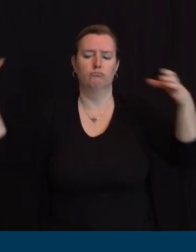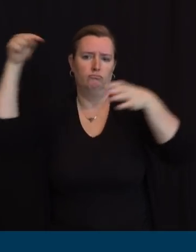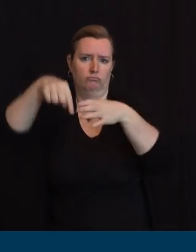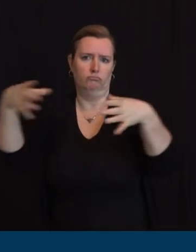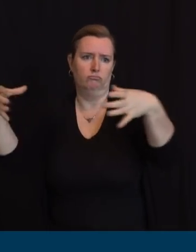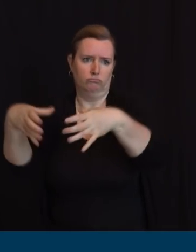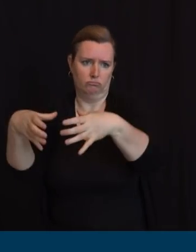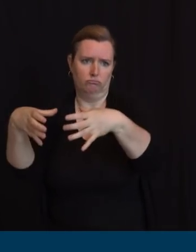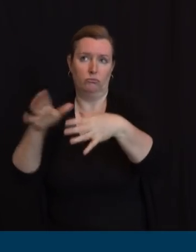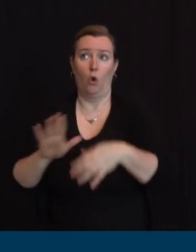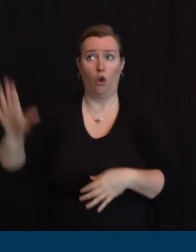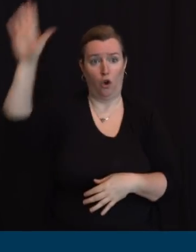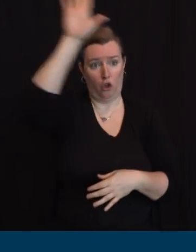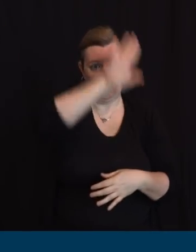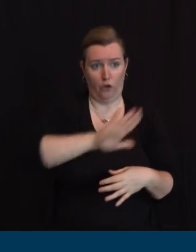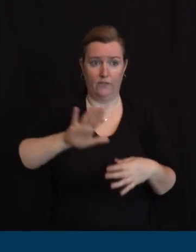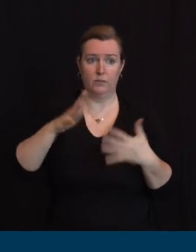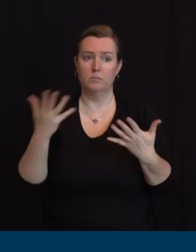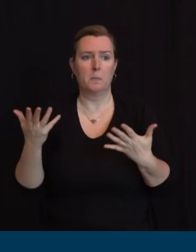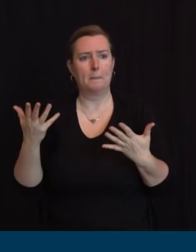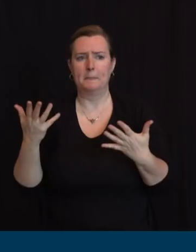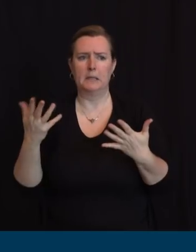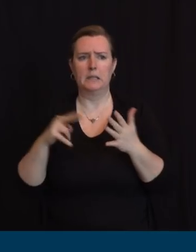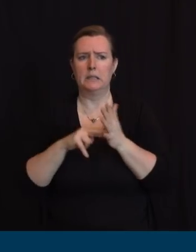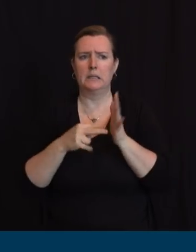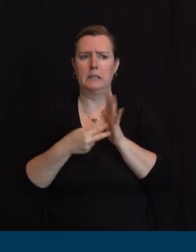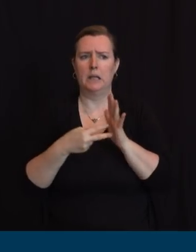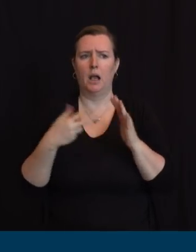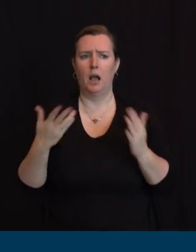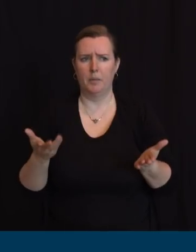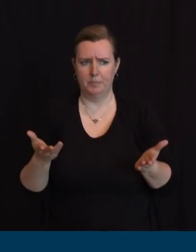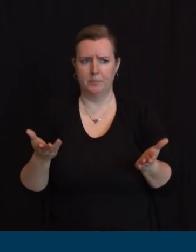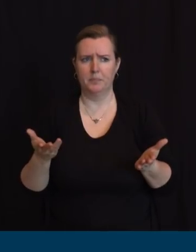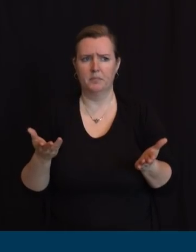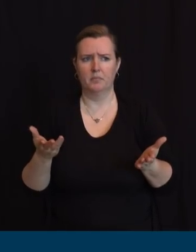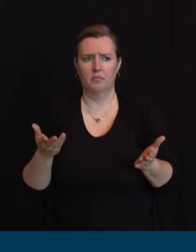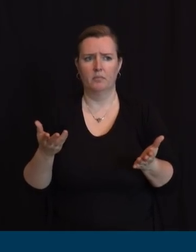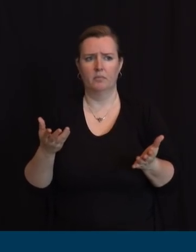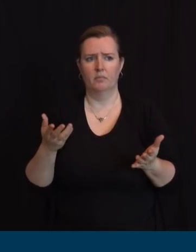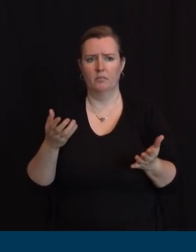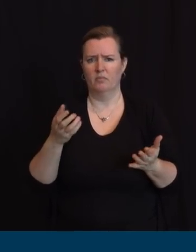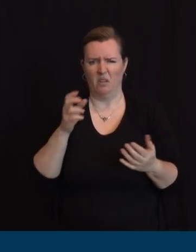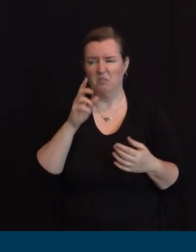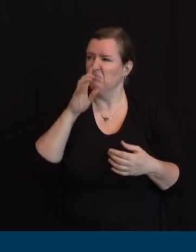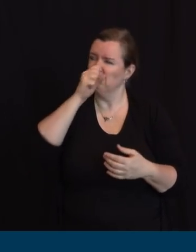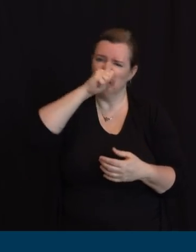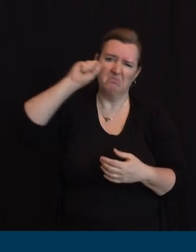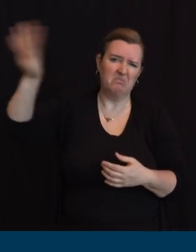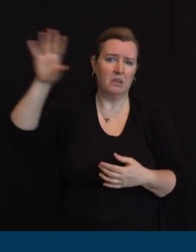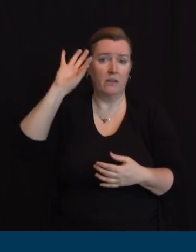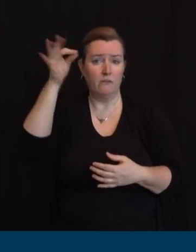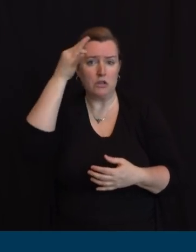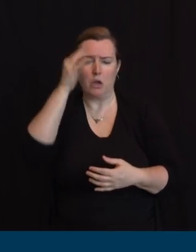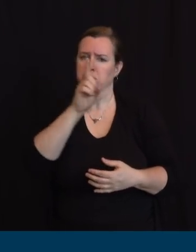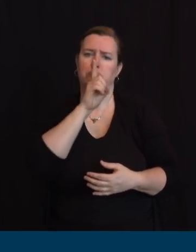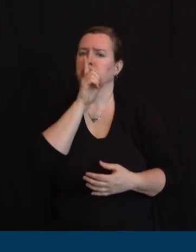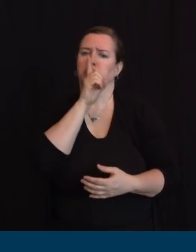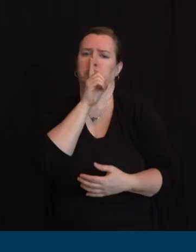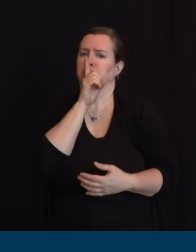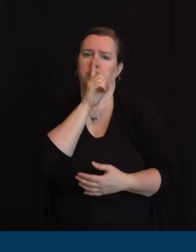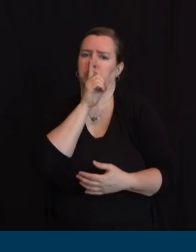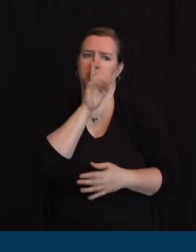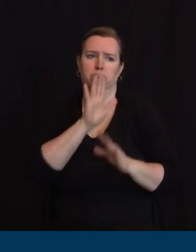a deep cooperation that we need with the federal government. And I said this to the vice president today, and I